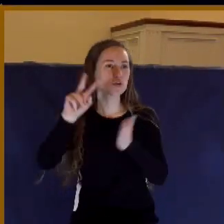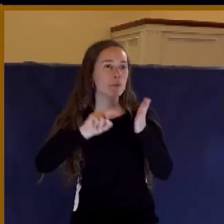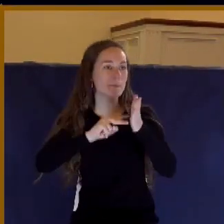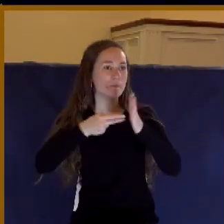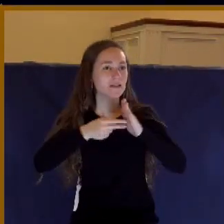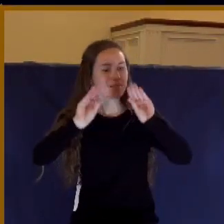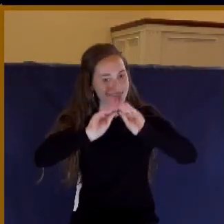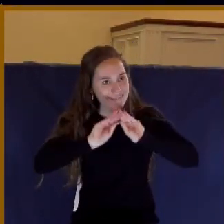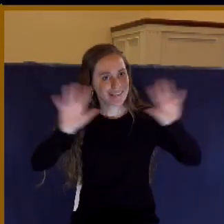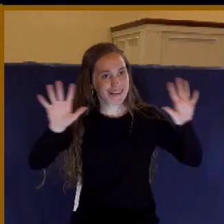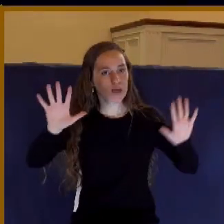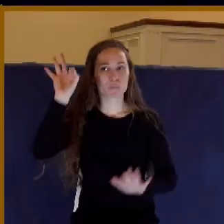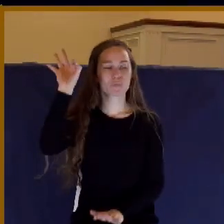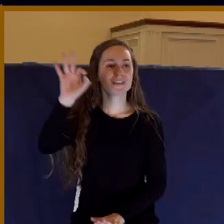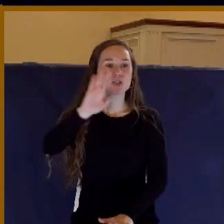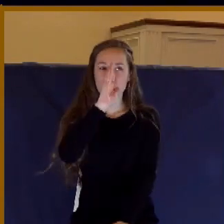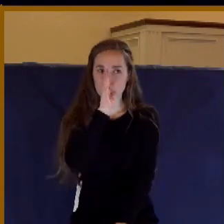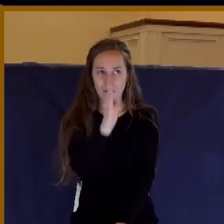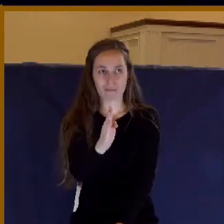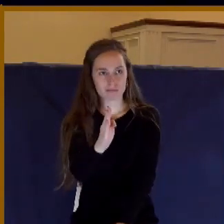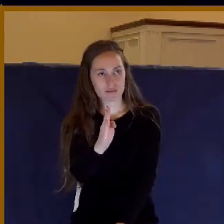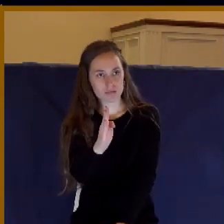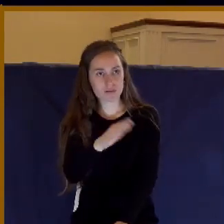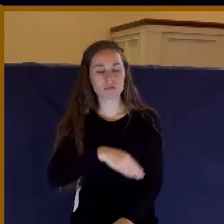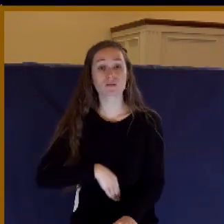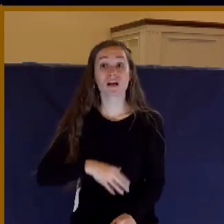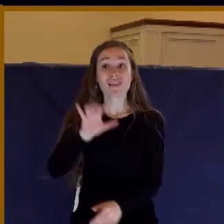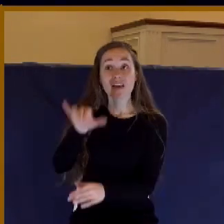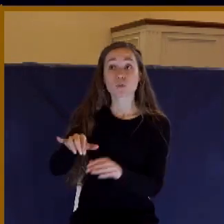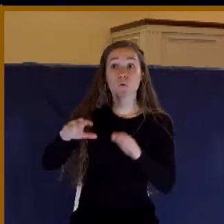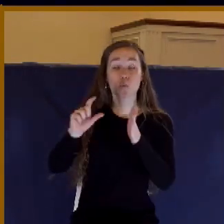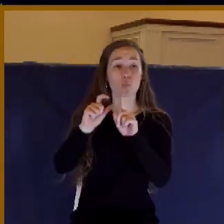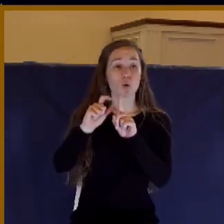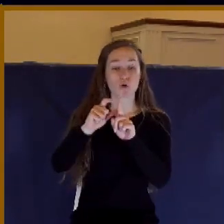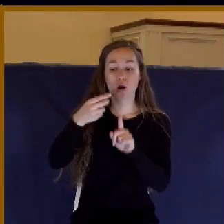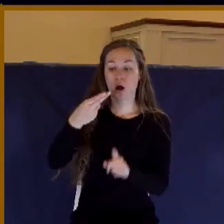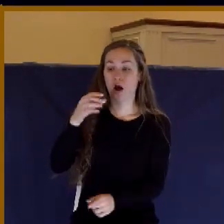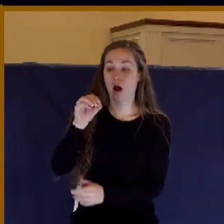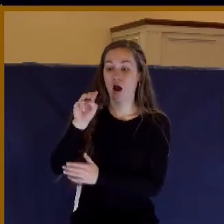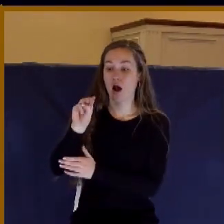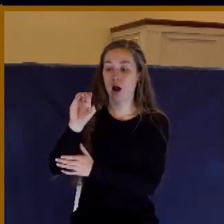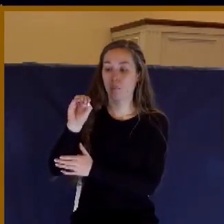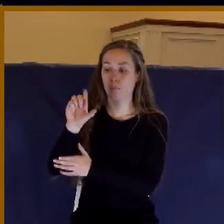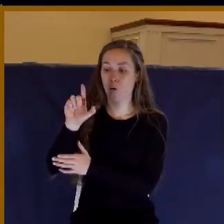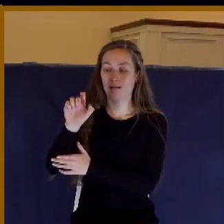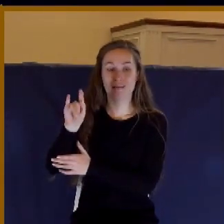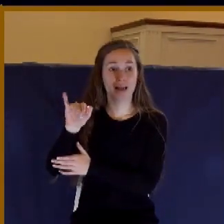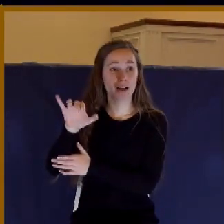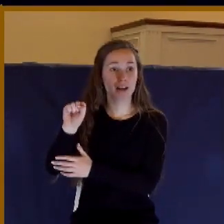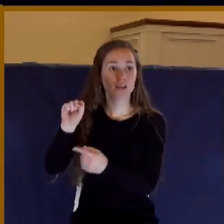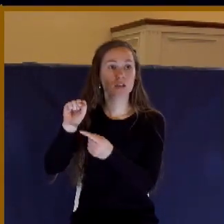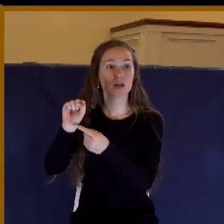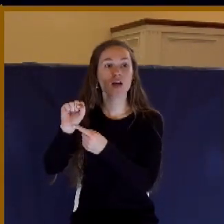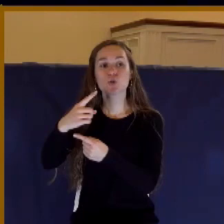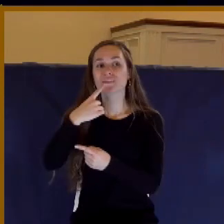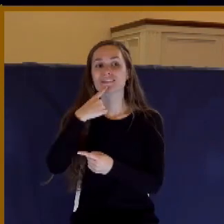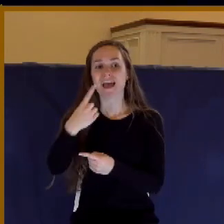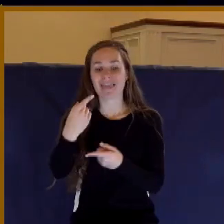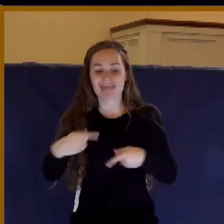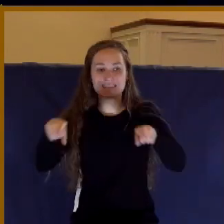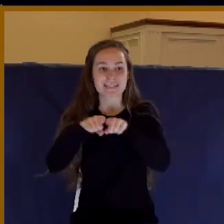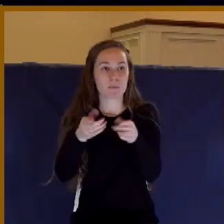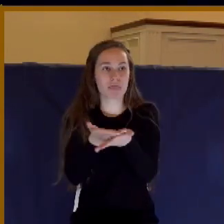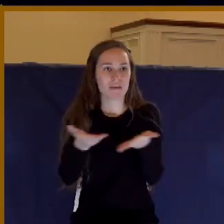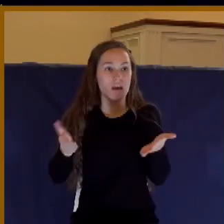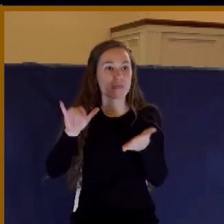just saying what the text says. In fact, that's what the word homiletics means. Homo, the same, let it to say, to say the same thing. To say the